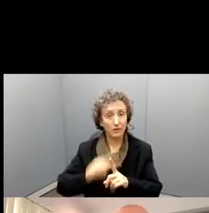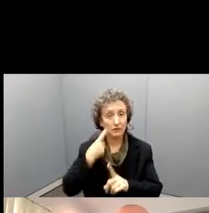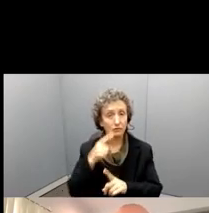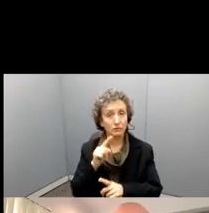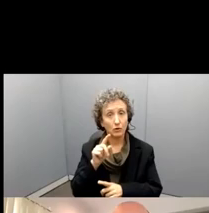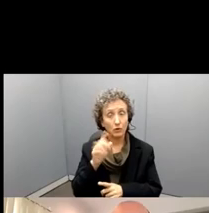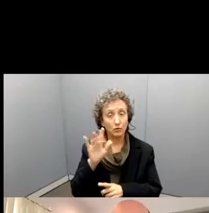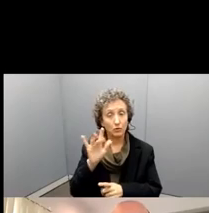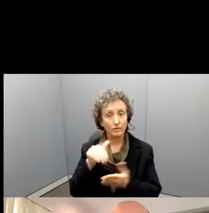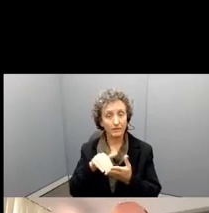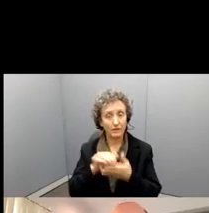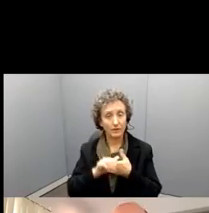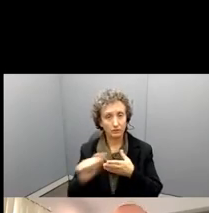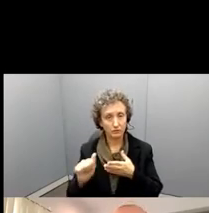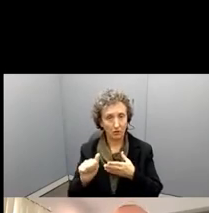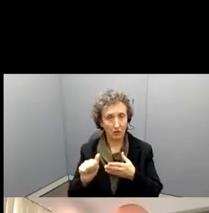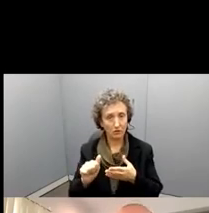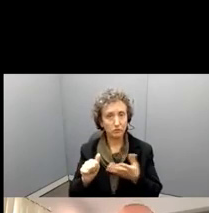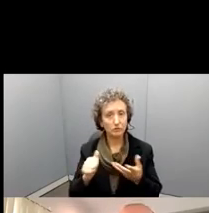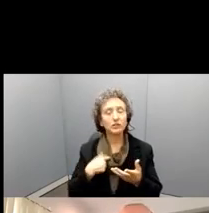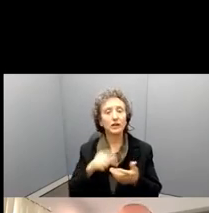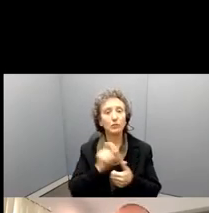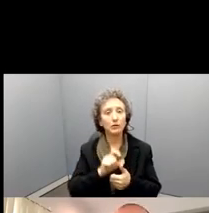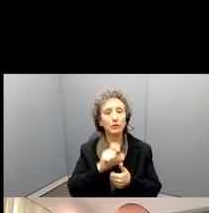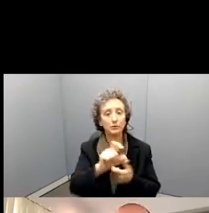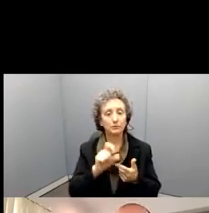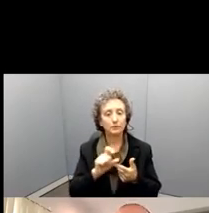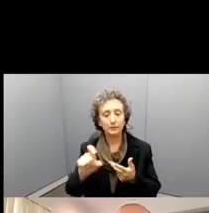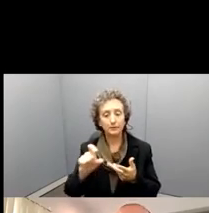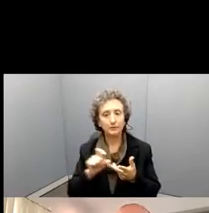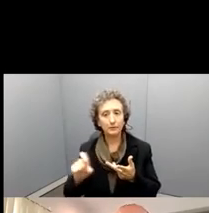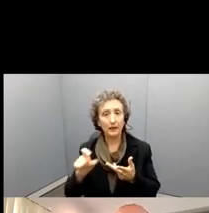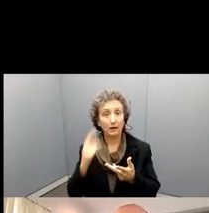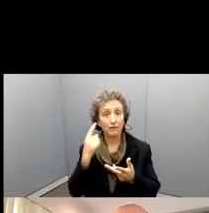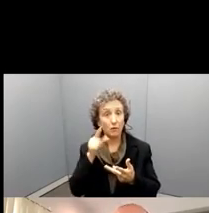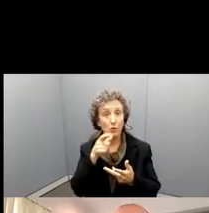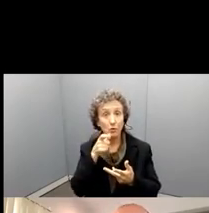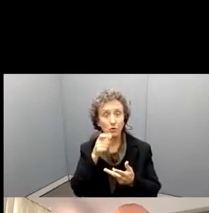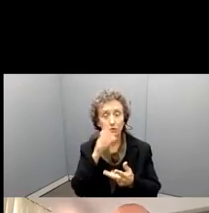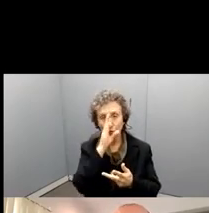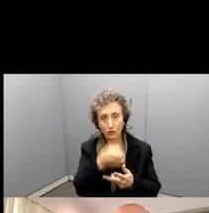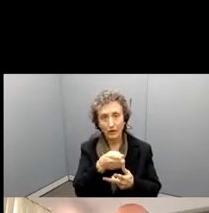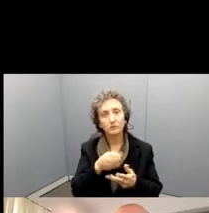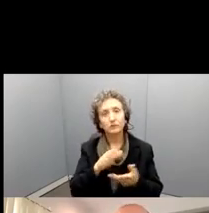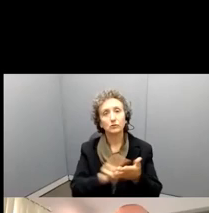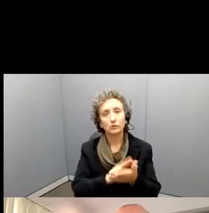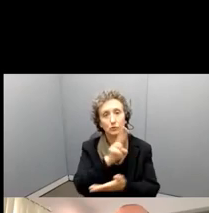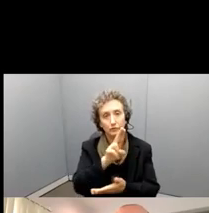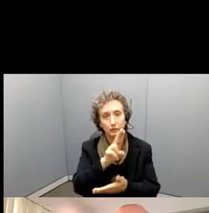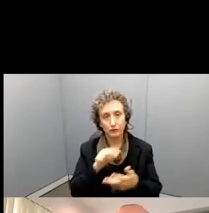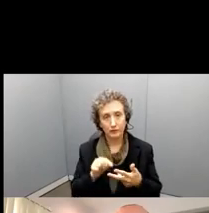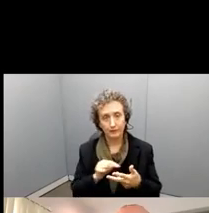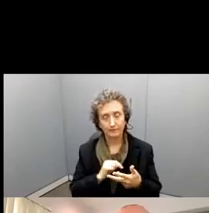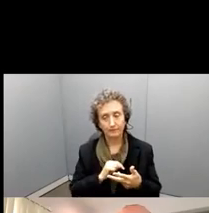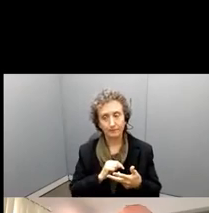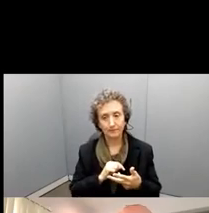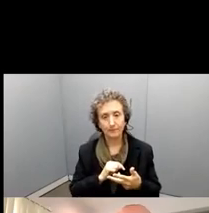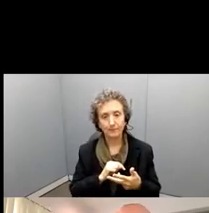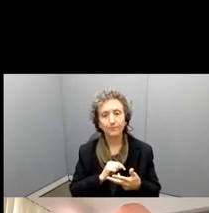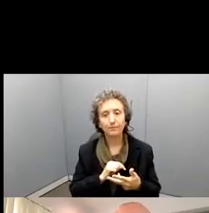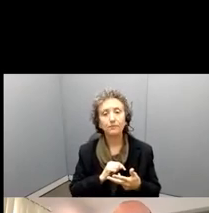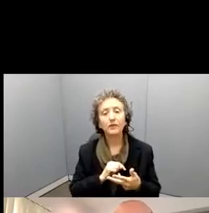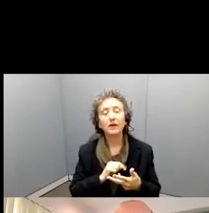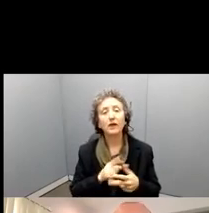Typically, we will make three payments to your university, uh, directly to the university, and it